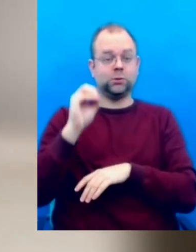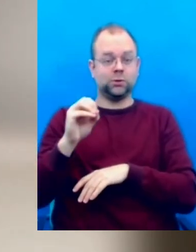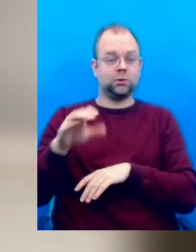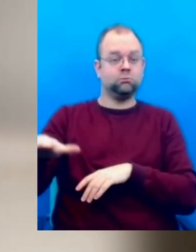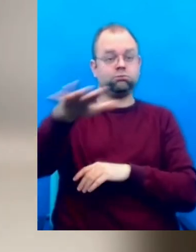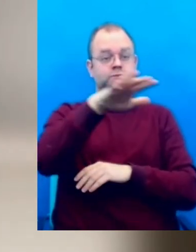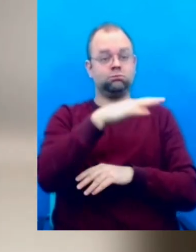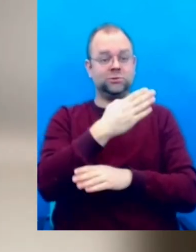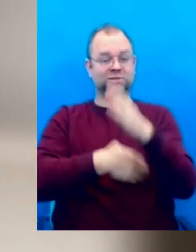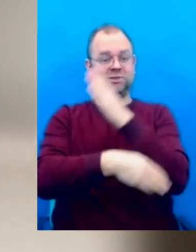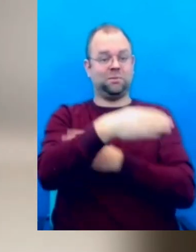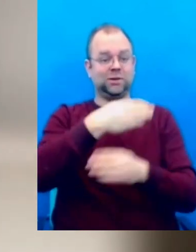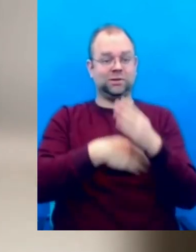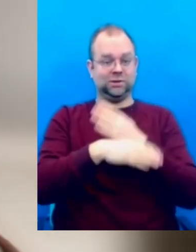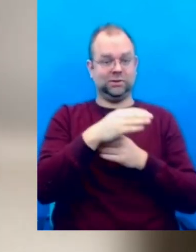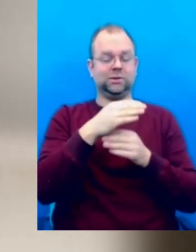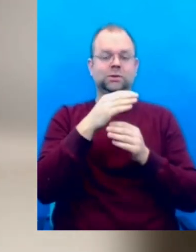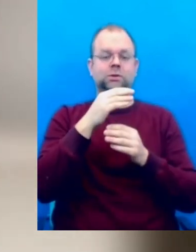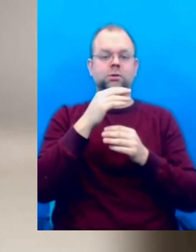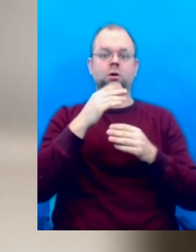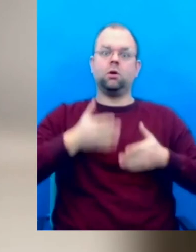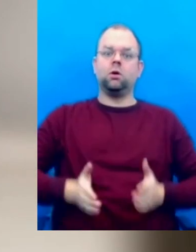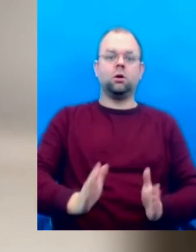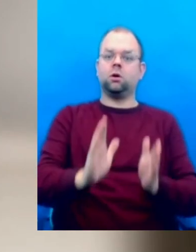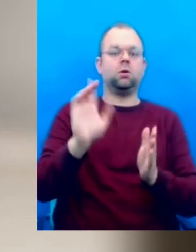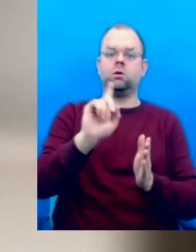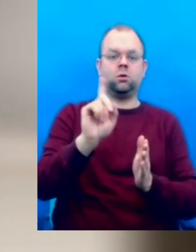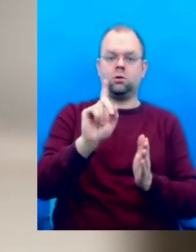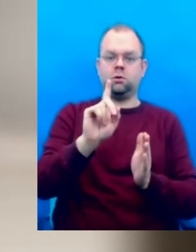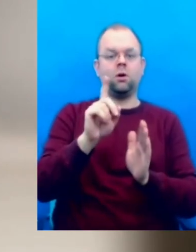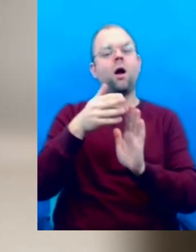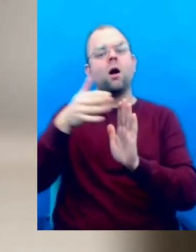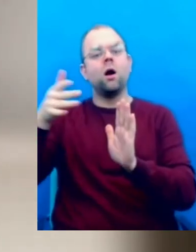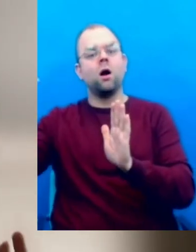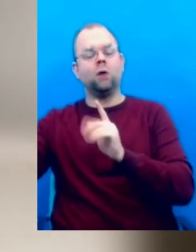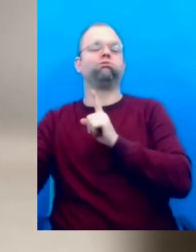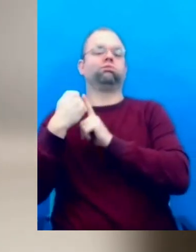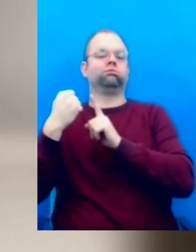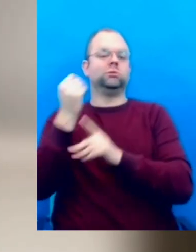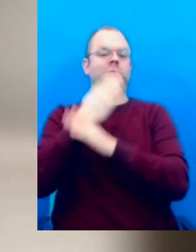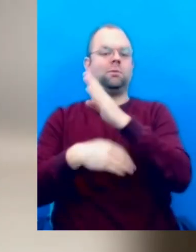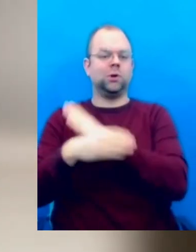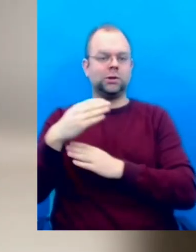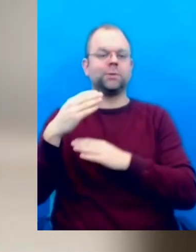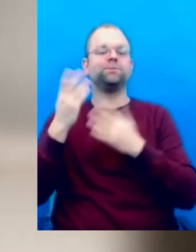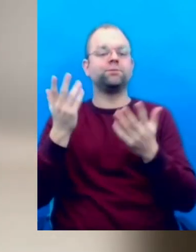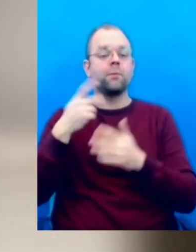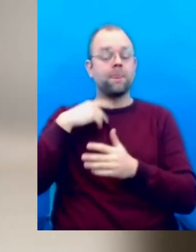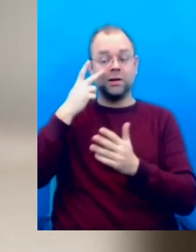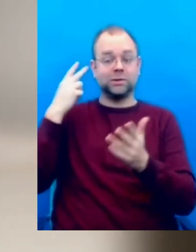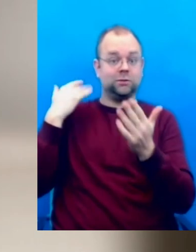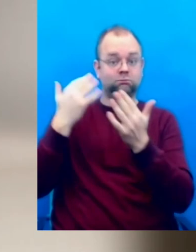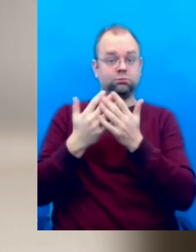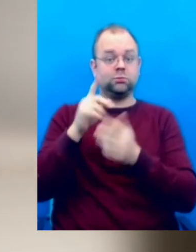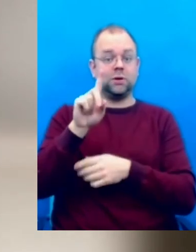we have seen what we have seen in the last 15 years. And, of course, you can't compare an